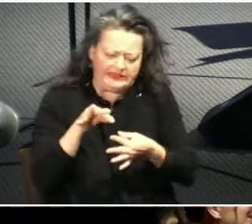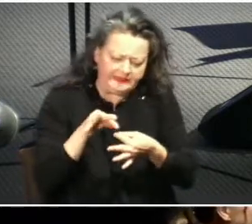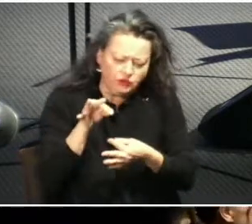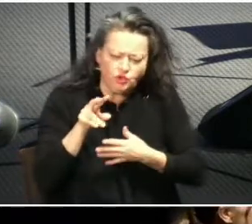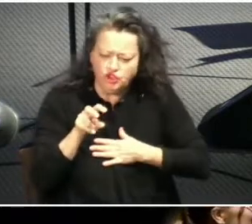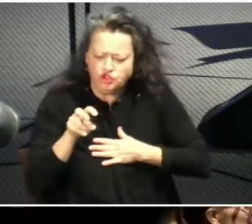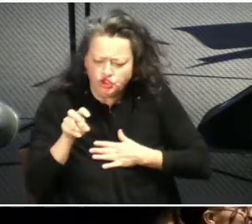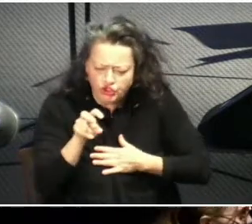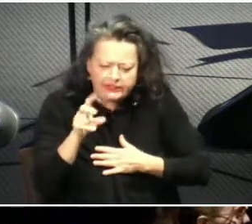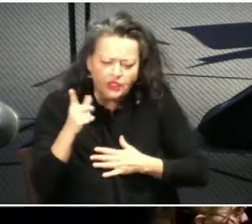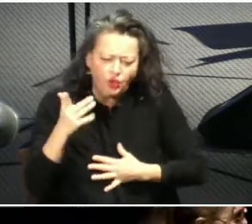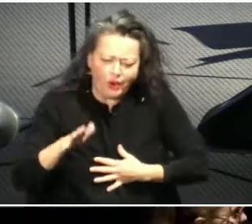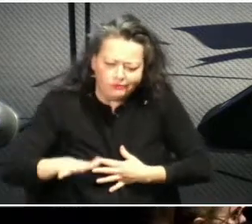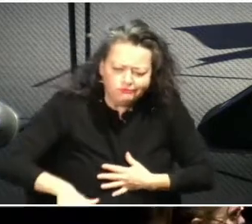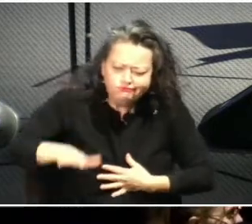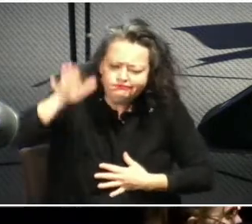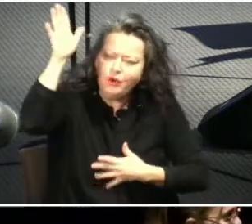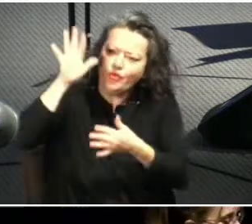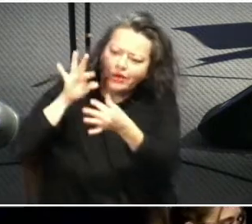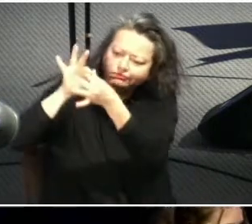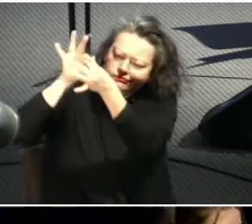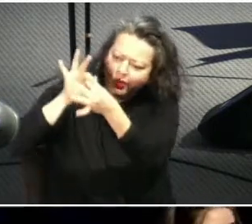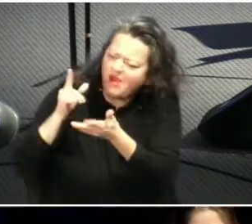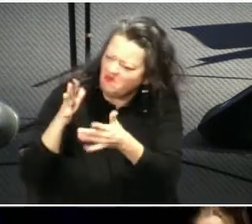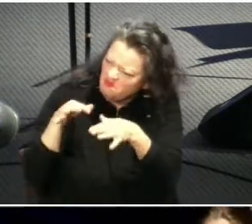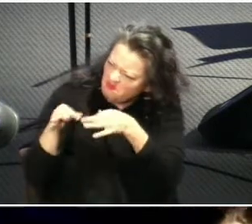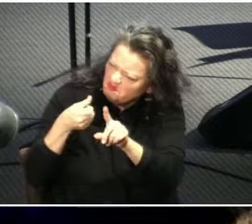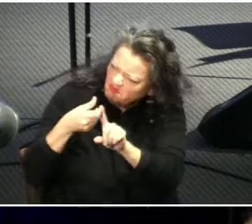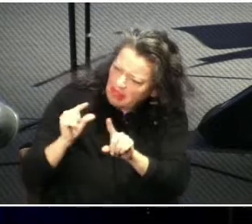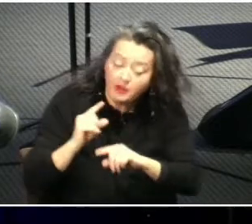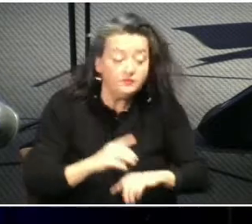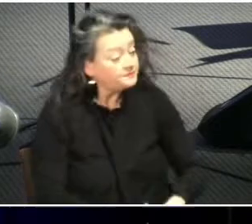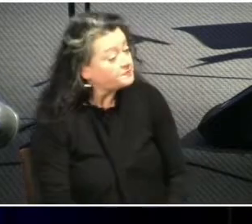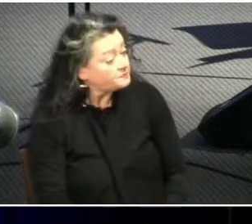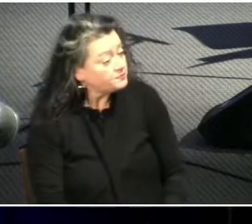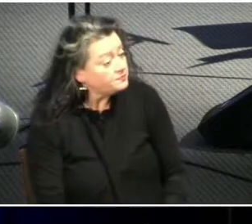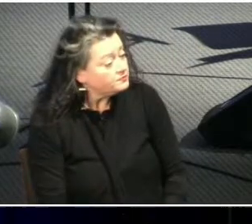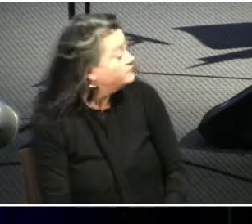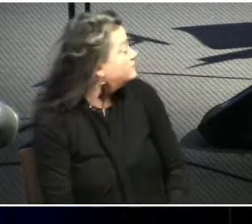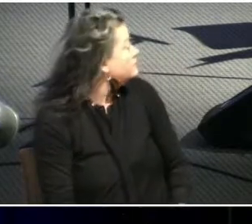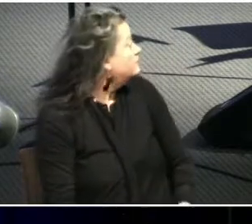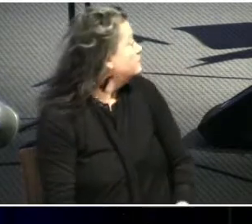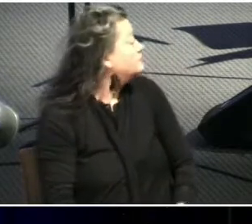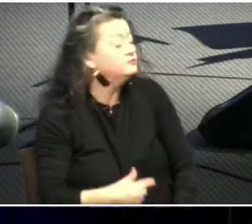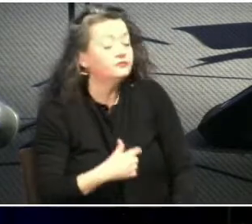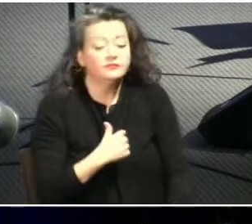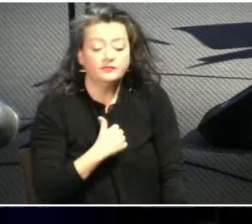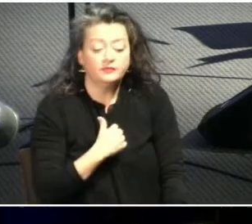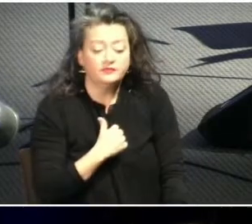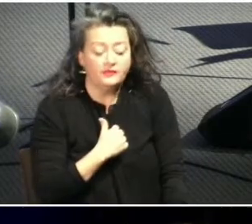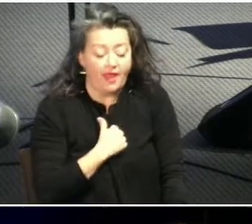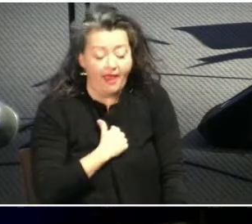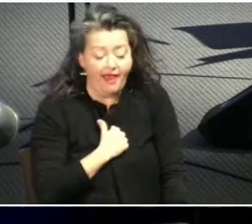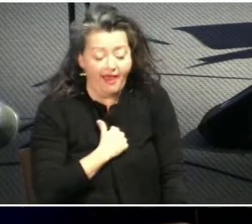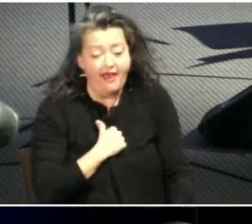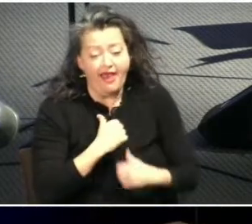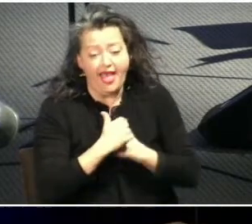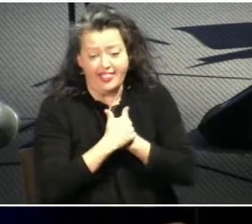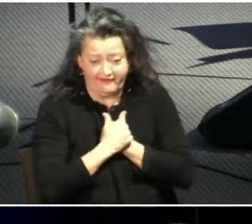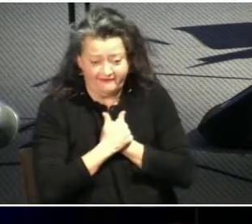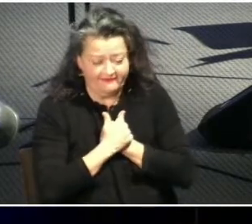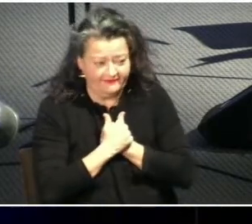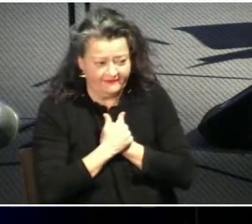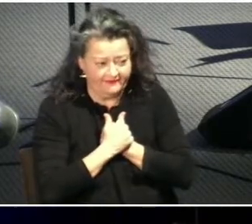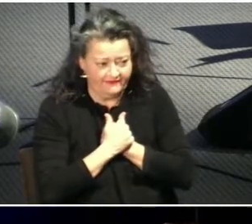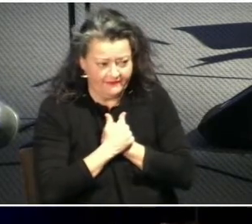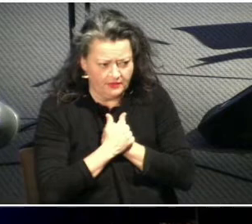upbringing your family a little bit about that yeah certainly um so i really love the picture of maturing